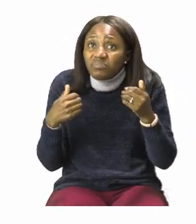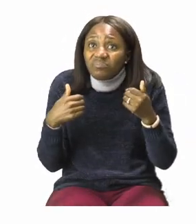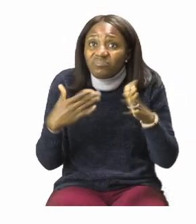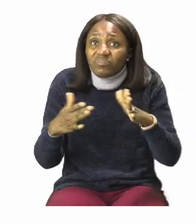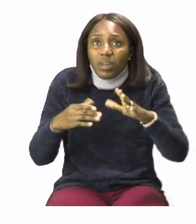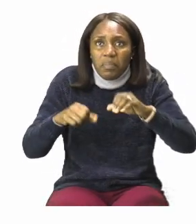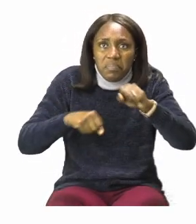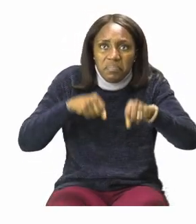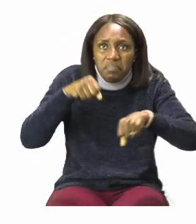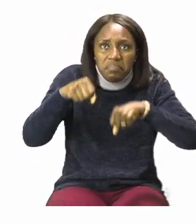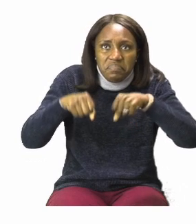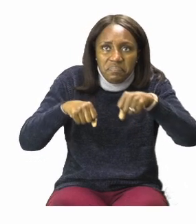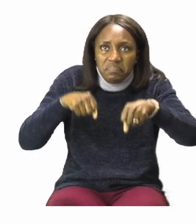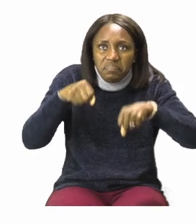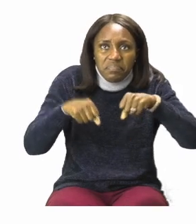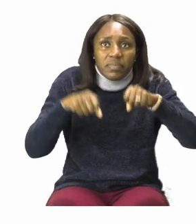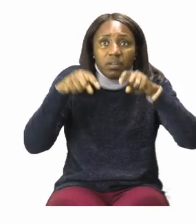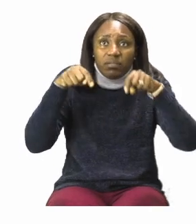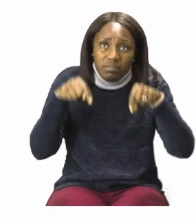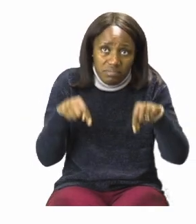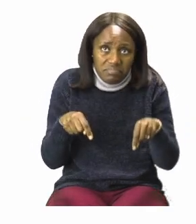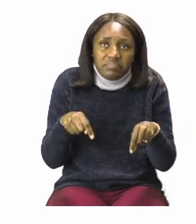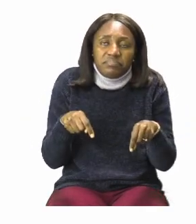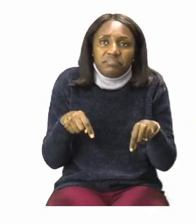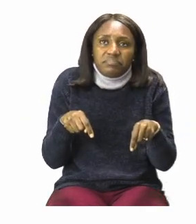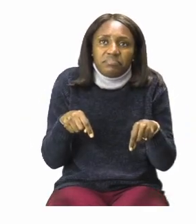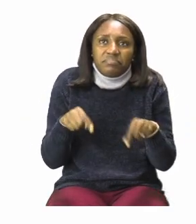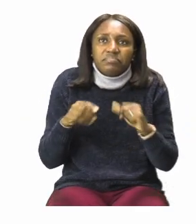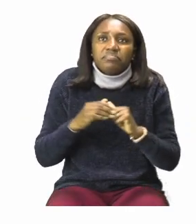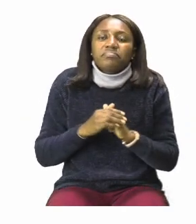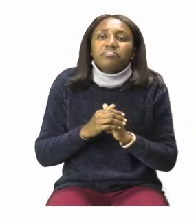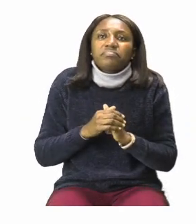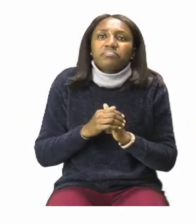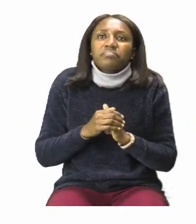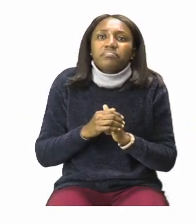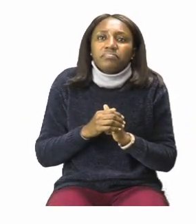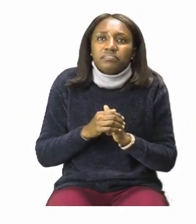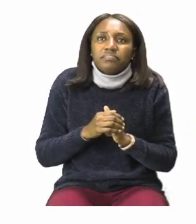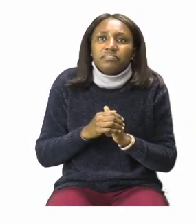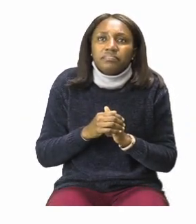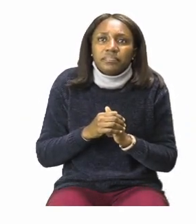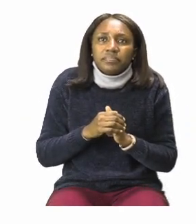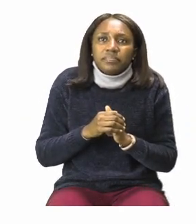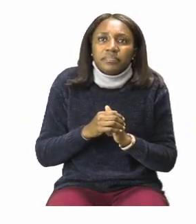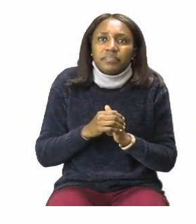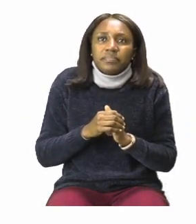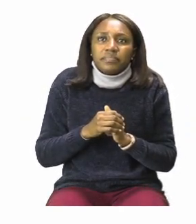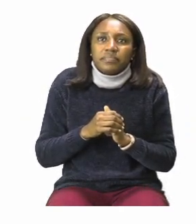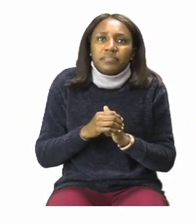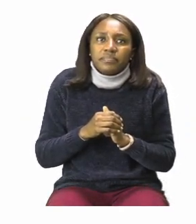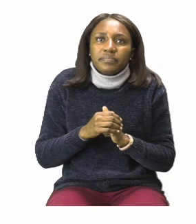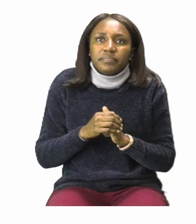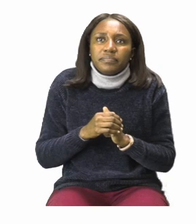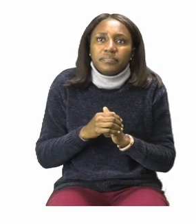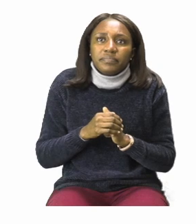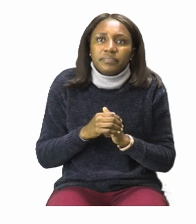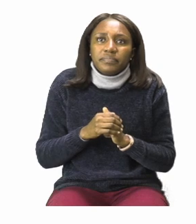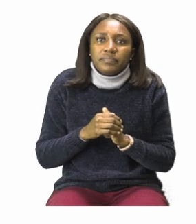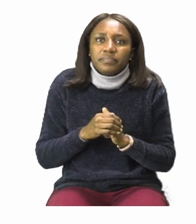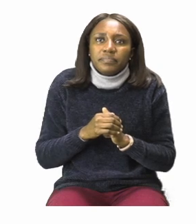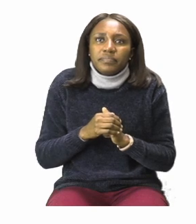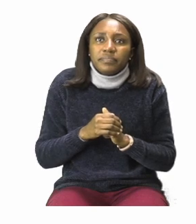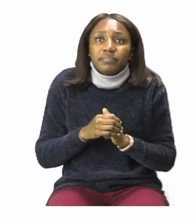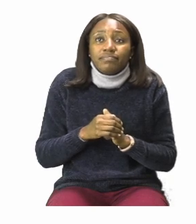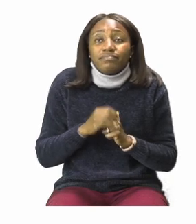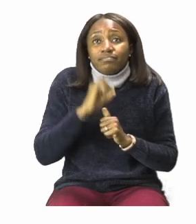the lane. The lane that the vehicle behind him is in. So if